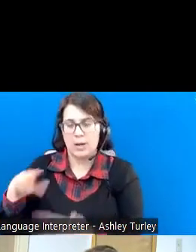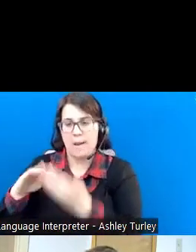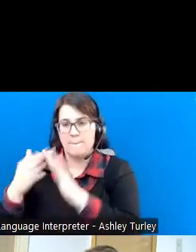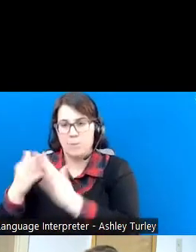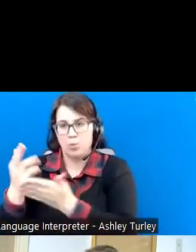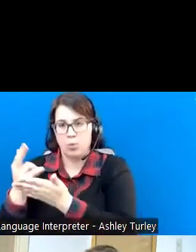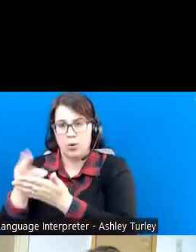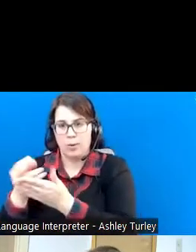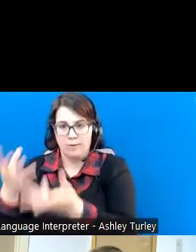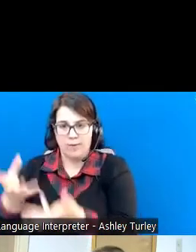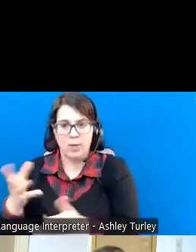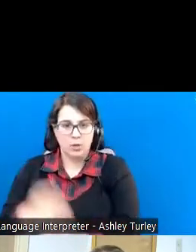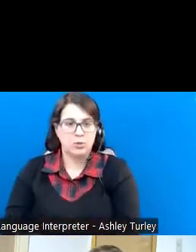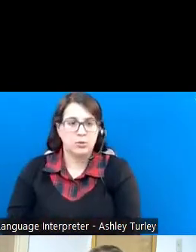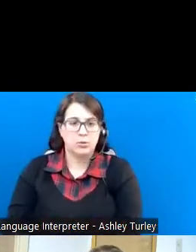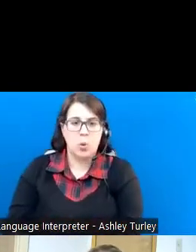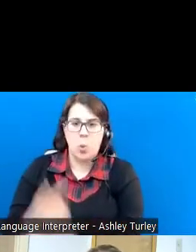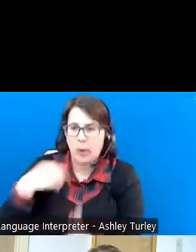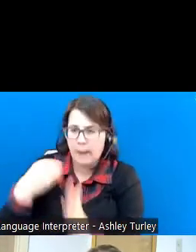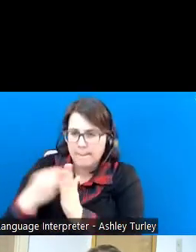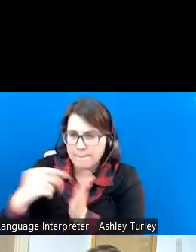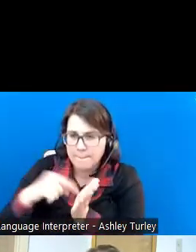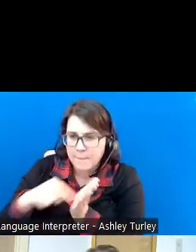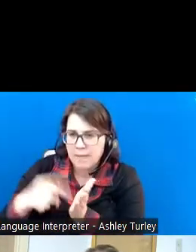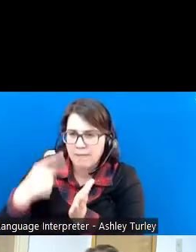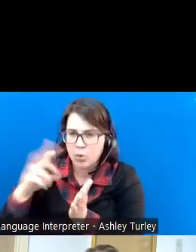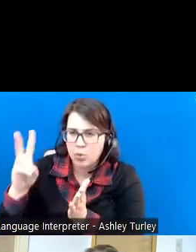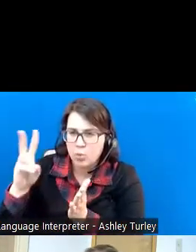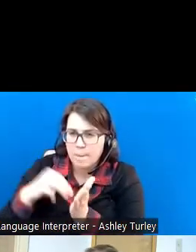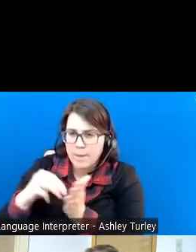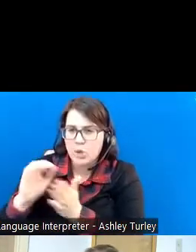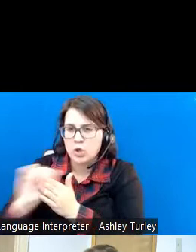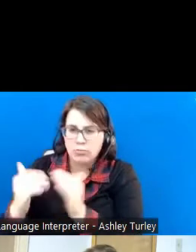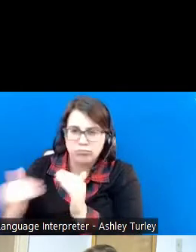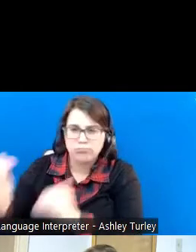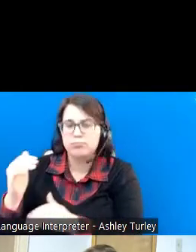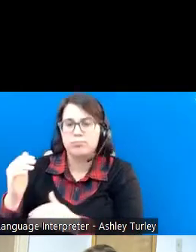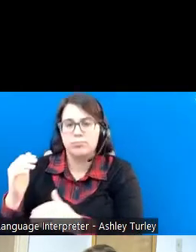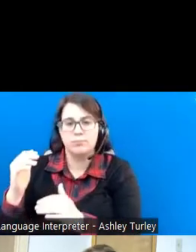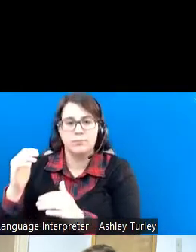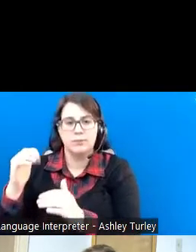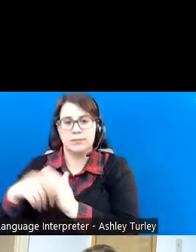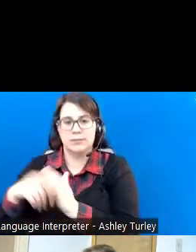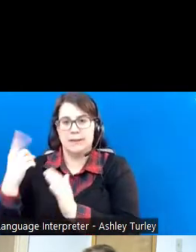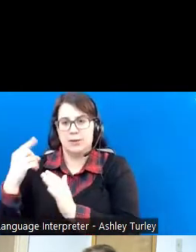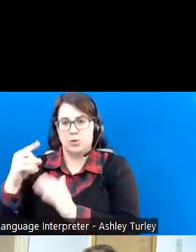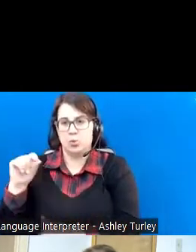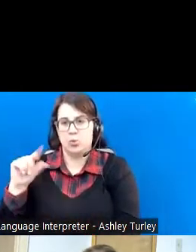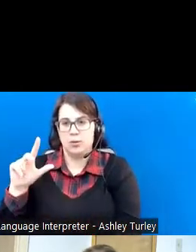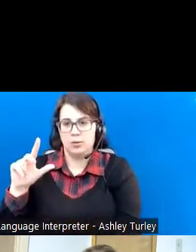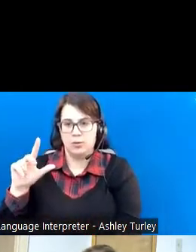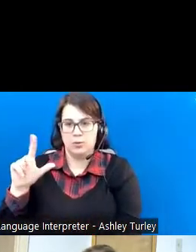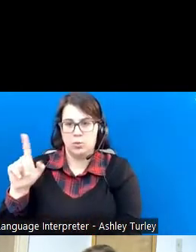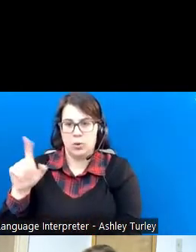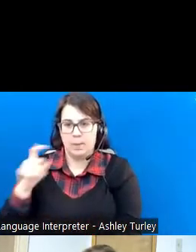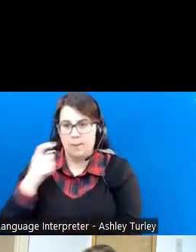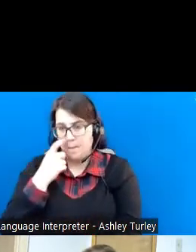purchased over $2 million worth of those services in 2021. Next slide.